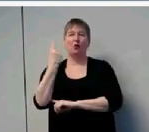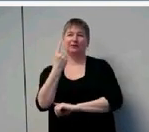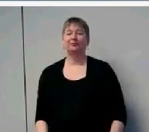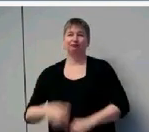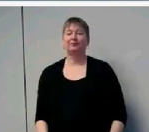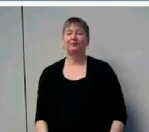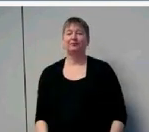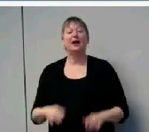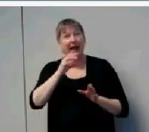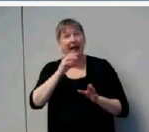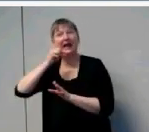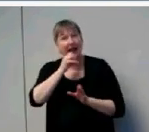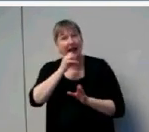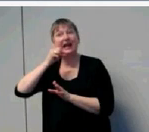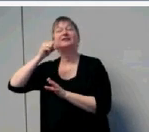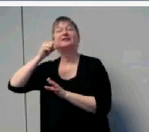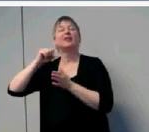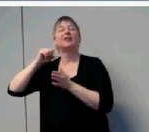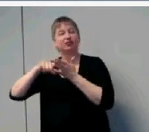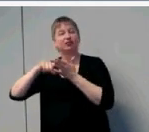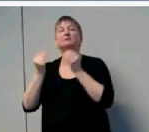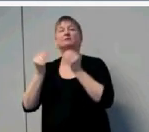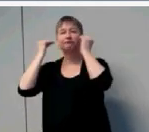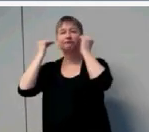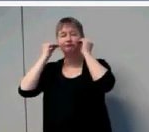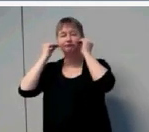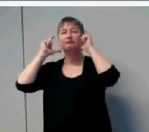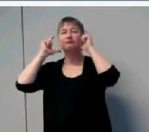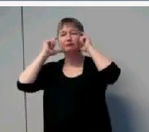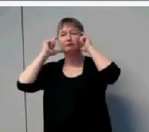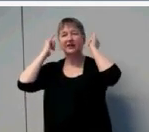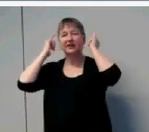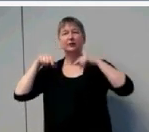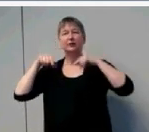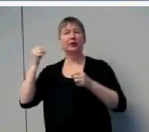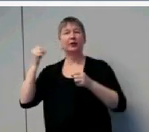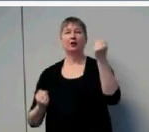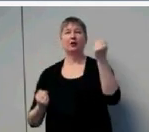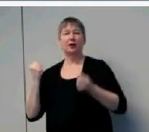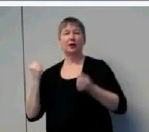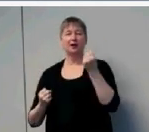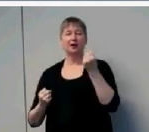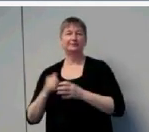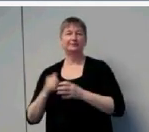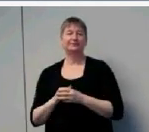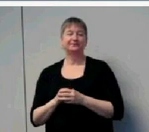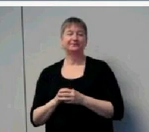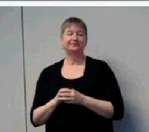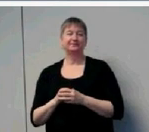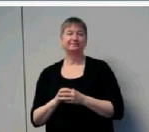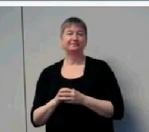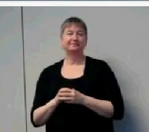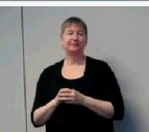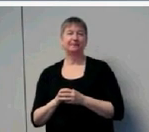with age group. So there are very few reporting rarely in the five to seven-year age group. But